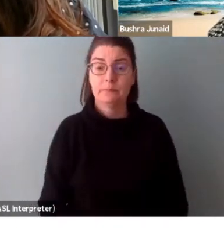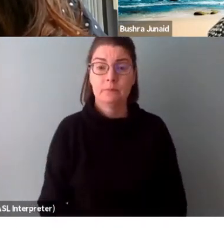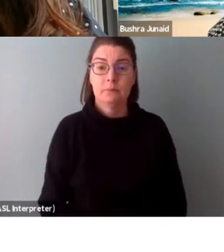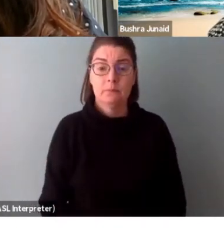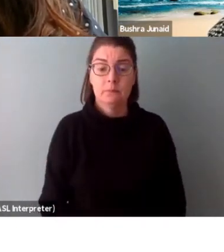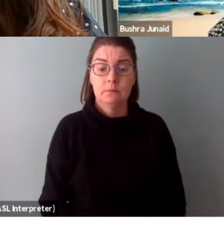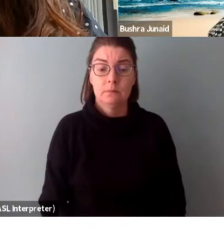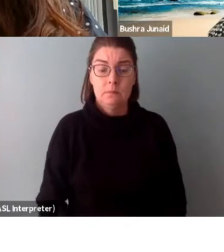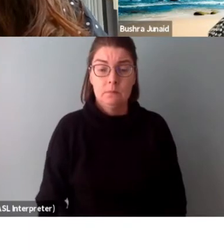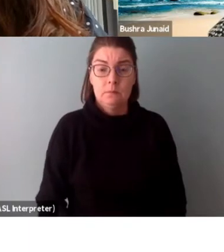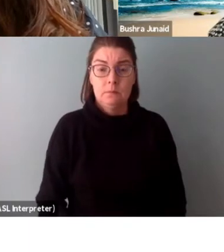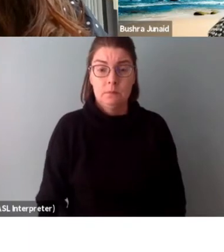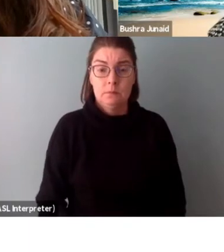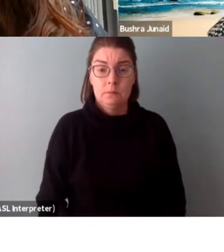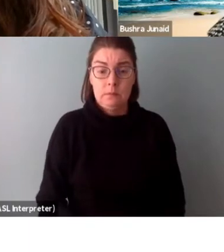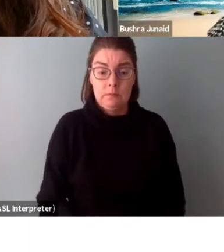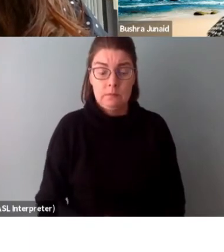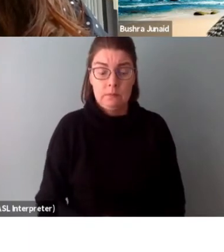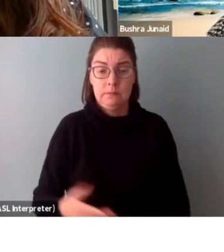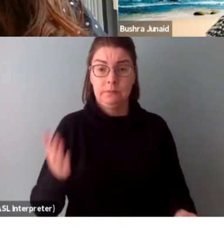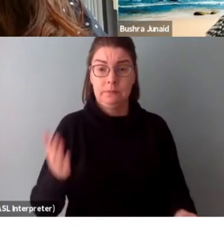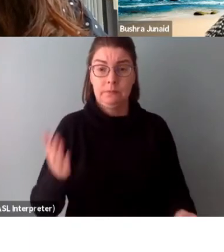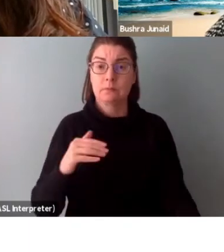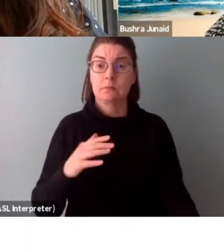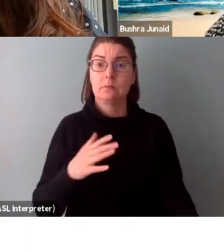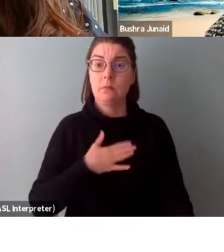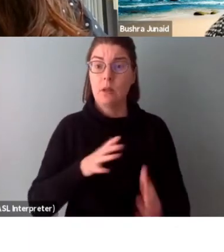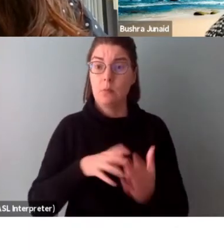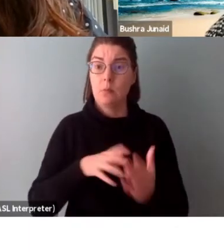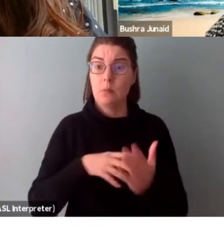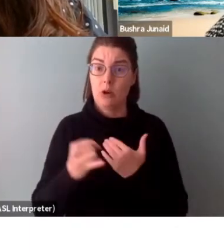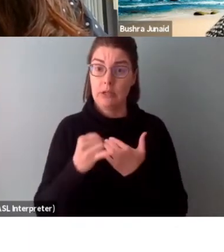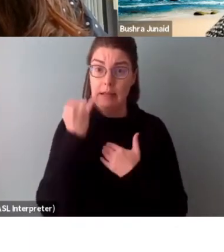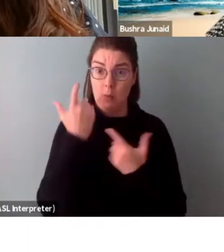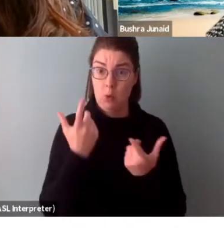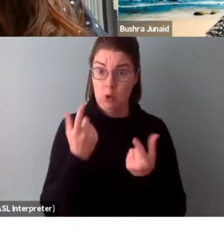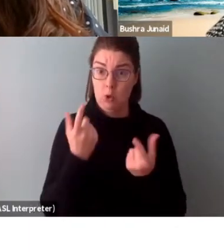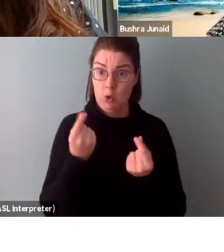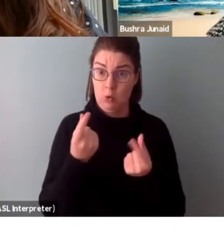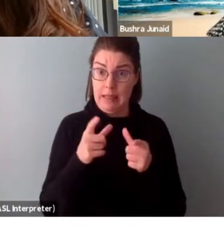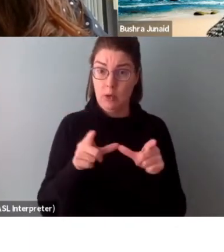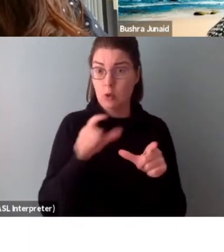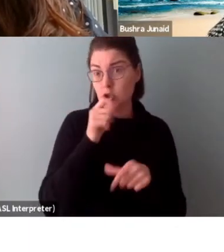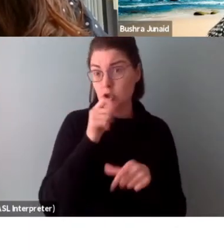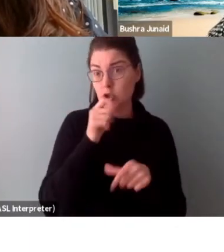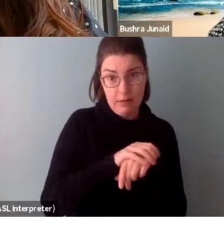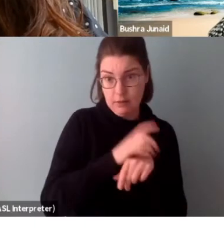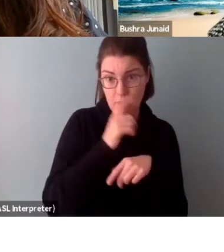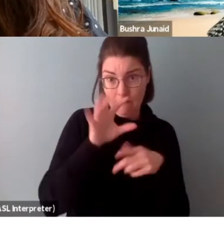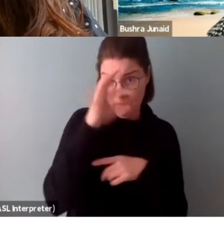Okay. Can my project be funded if I intend to do the project in a language other than English or French?